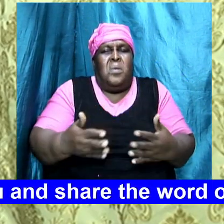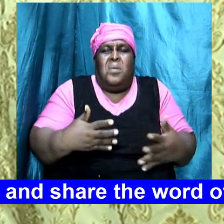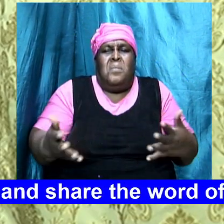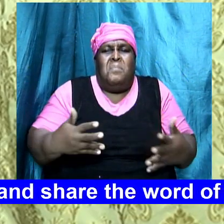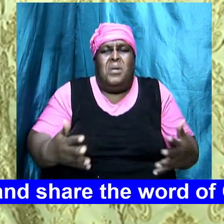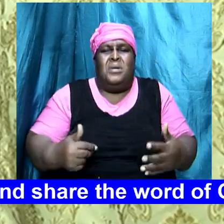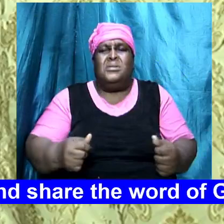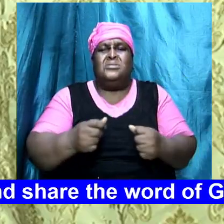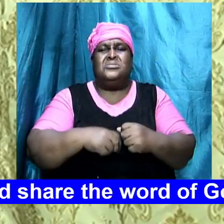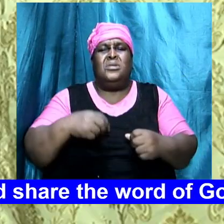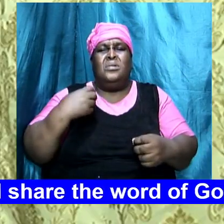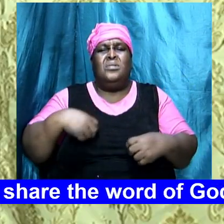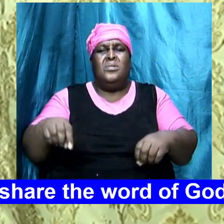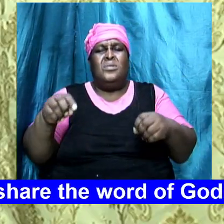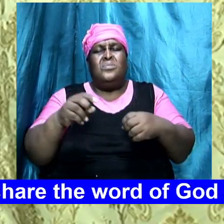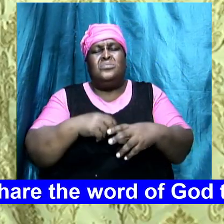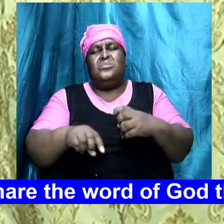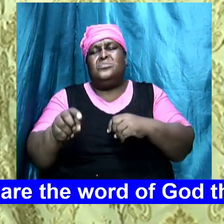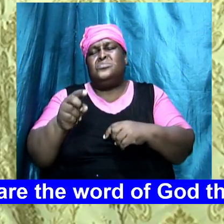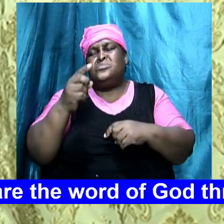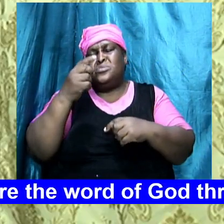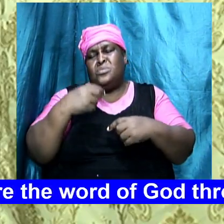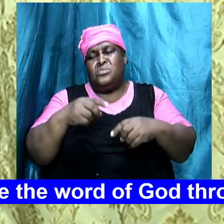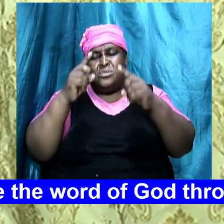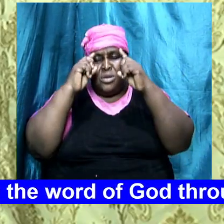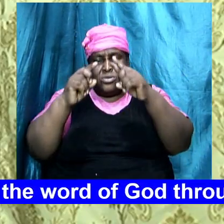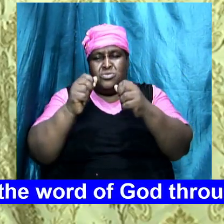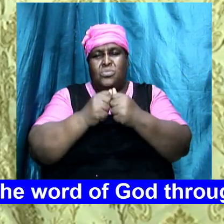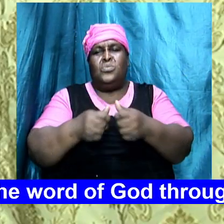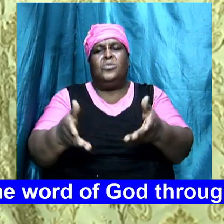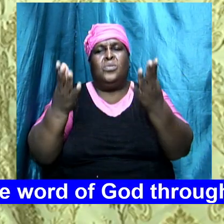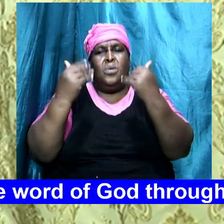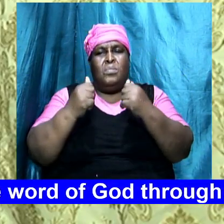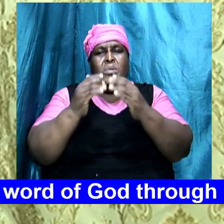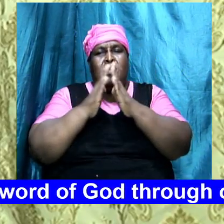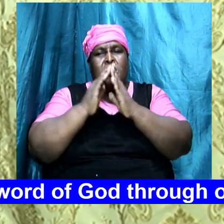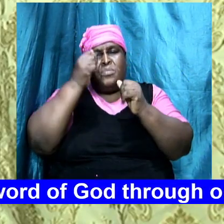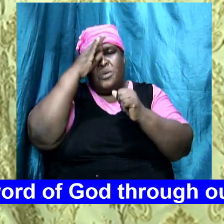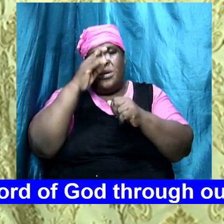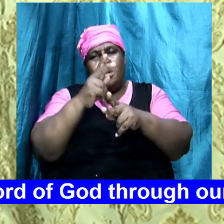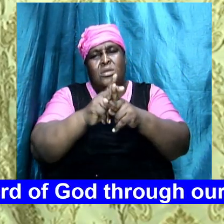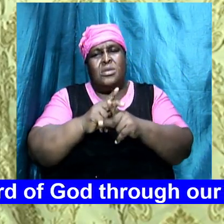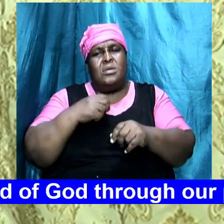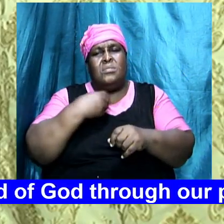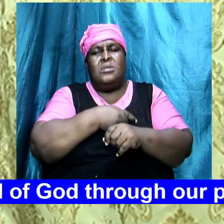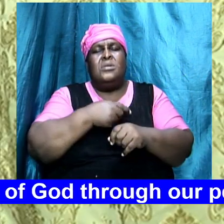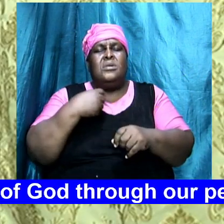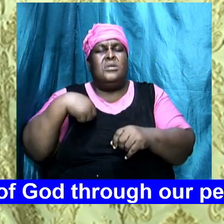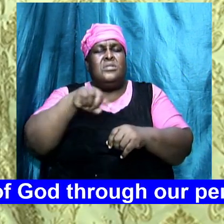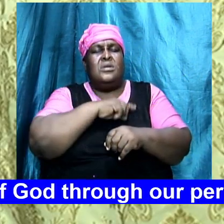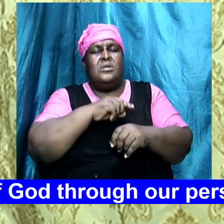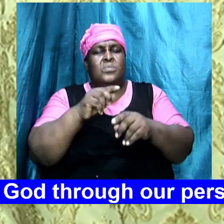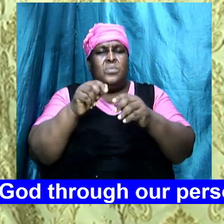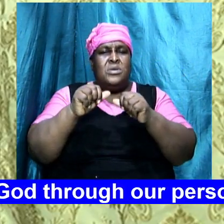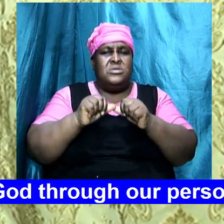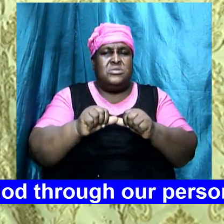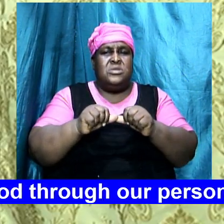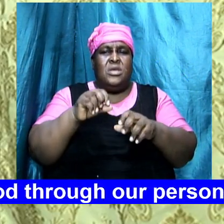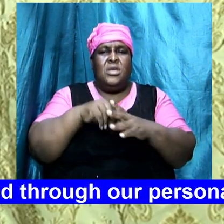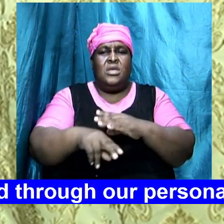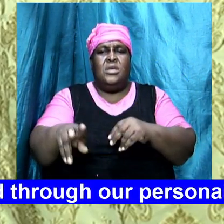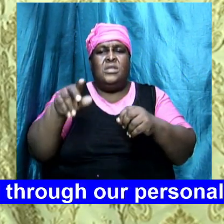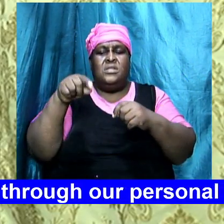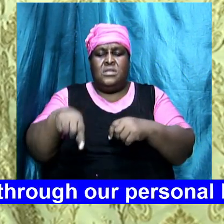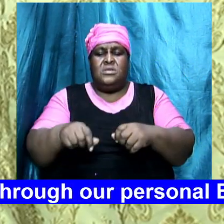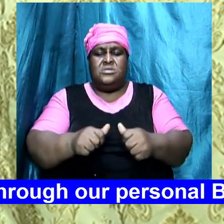wind of doctrine will blow we pray God that you will keep us that we will abide in this apostles